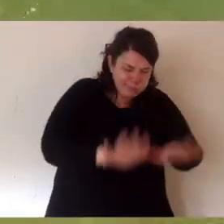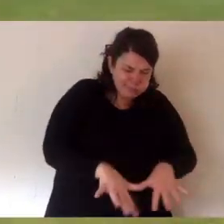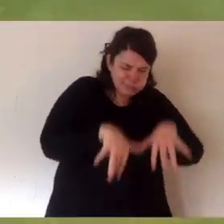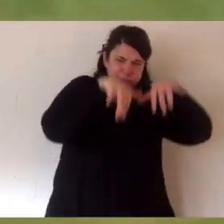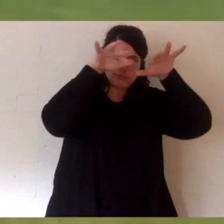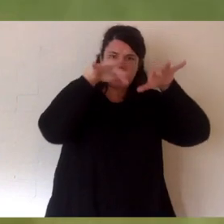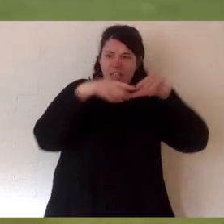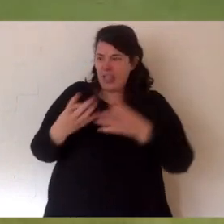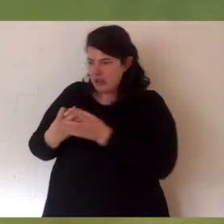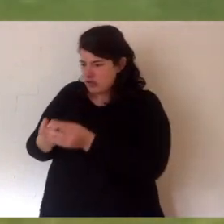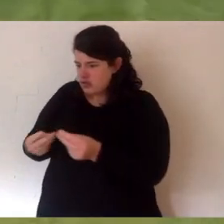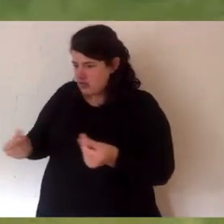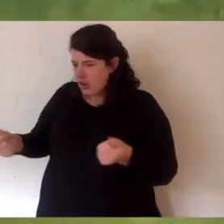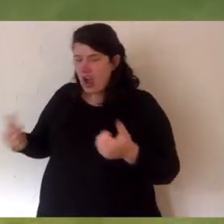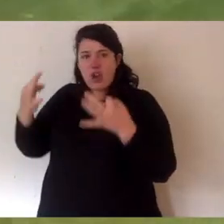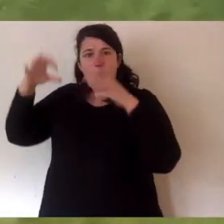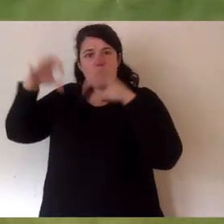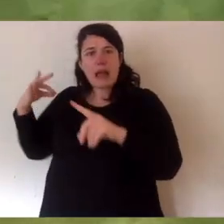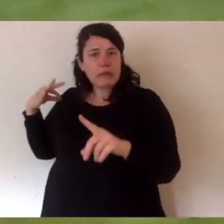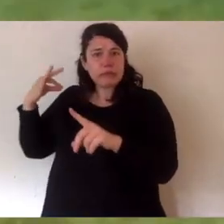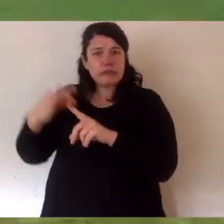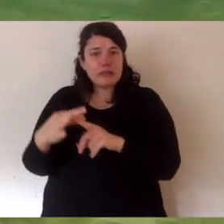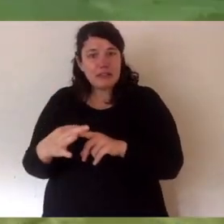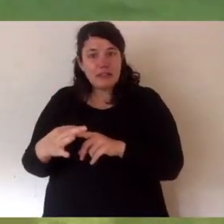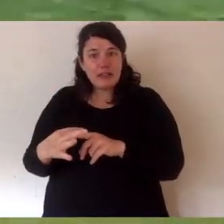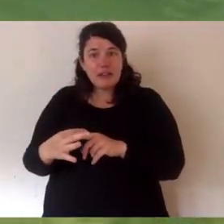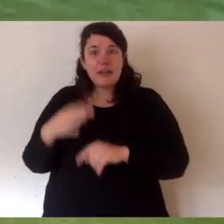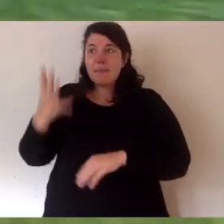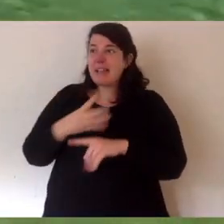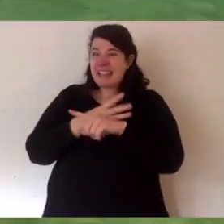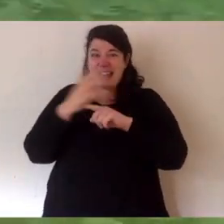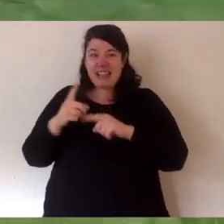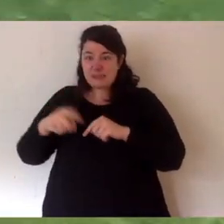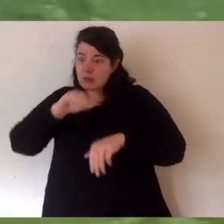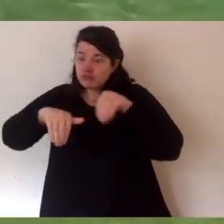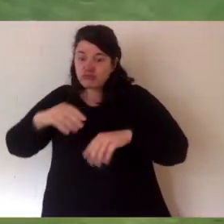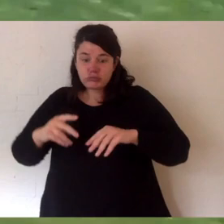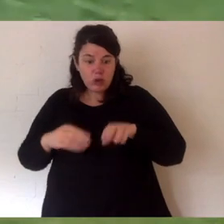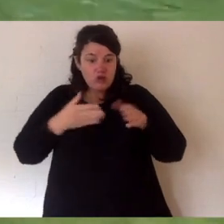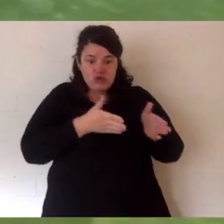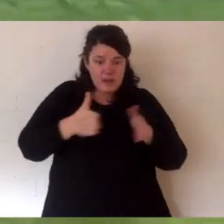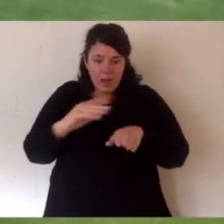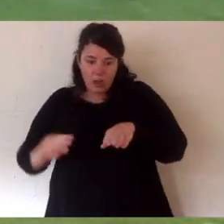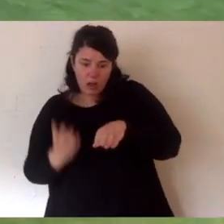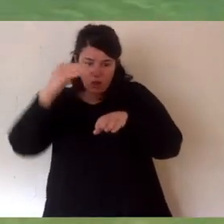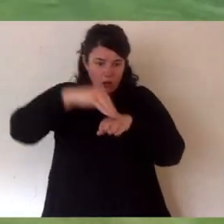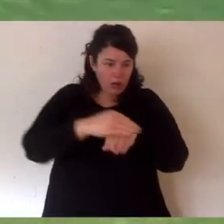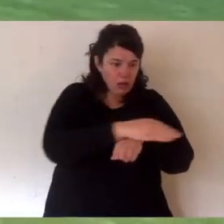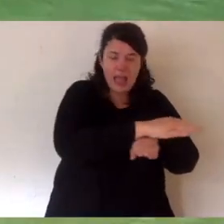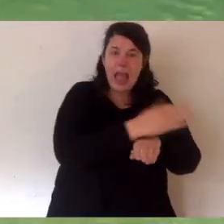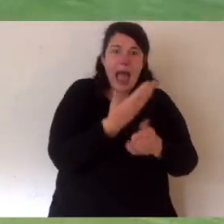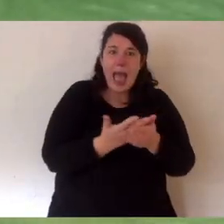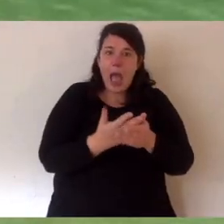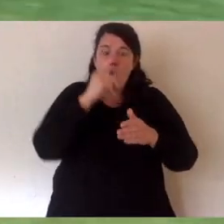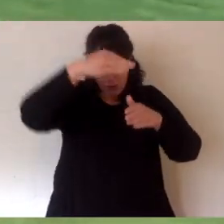that we have really heavy rainfall at times and we flood and then the rain's gone. And for the echidnas, sometimes they've got to cross a river or they're caught in